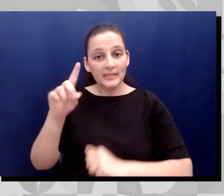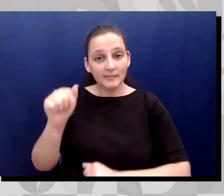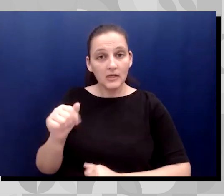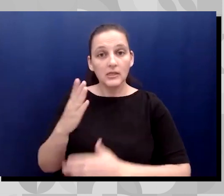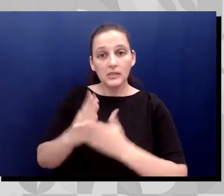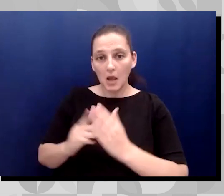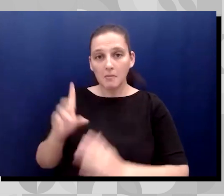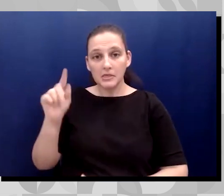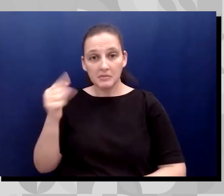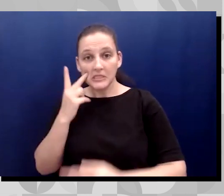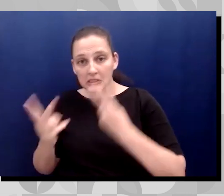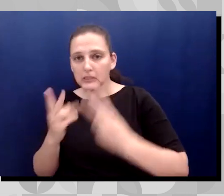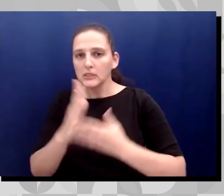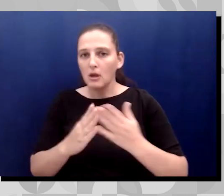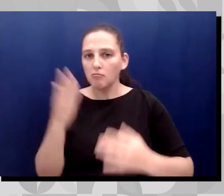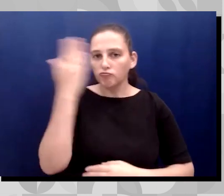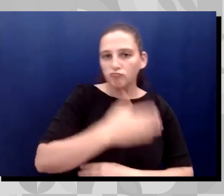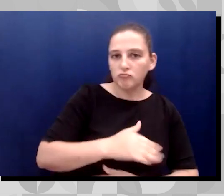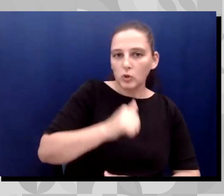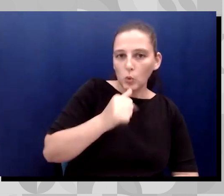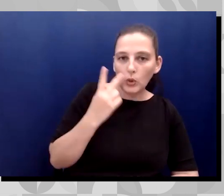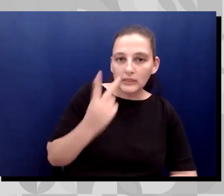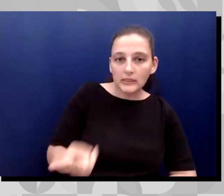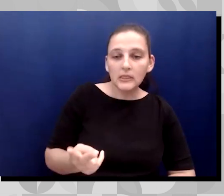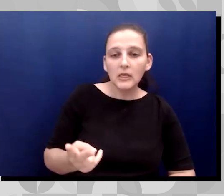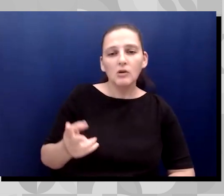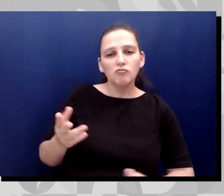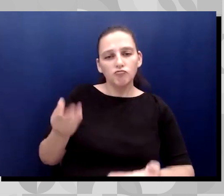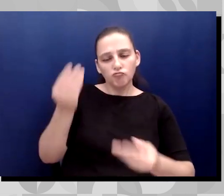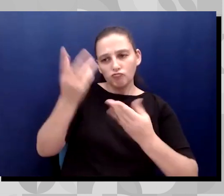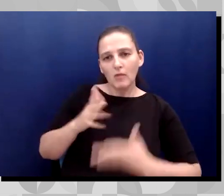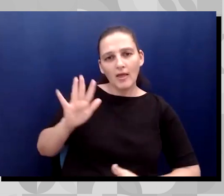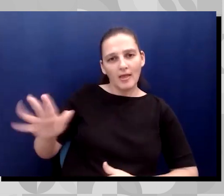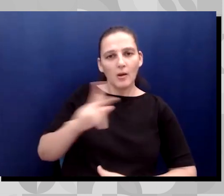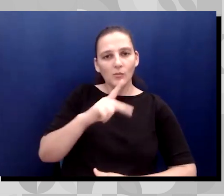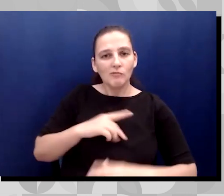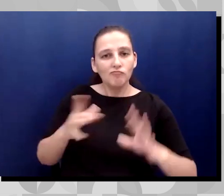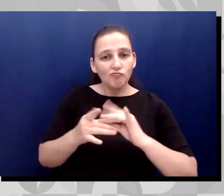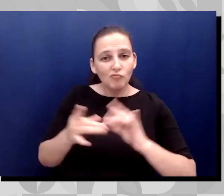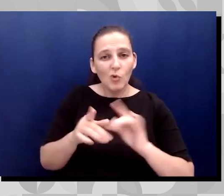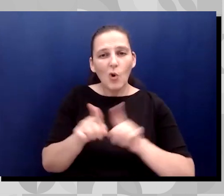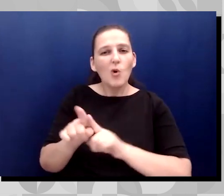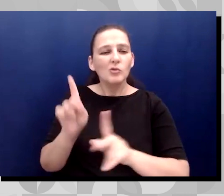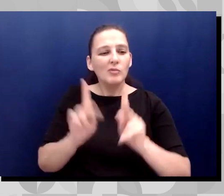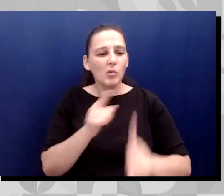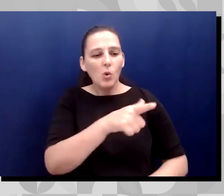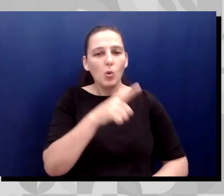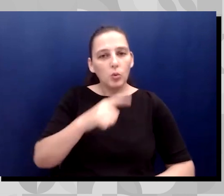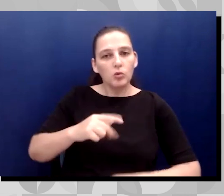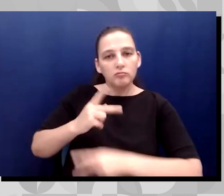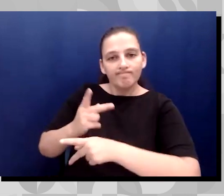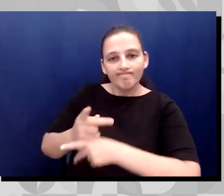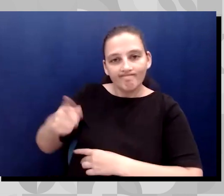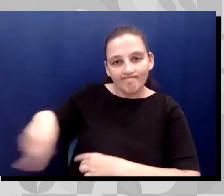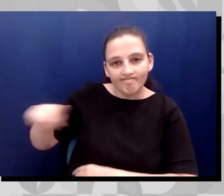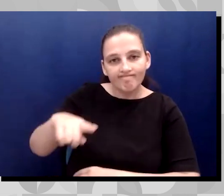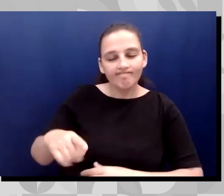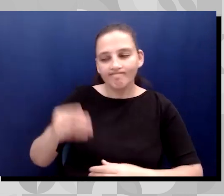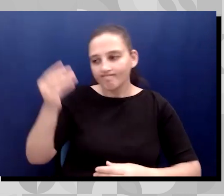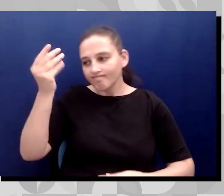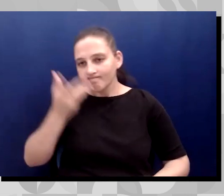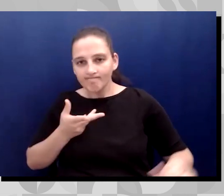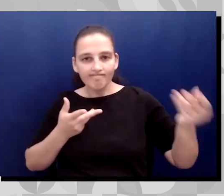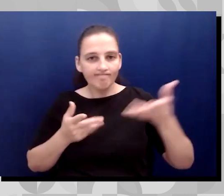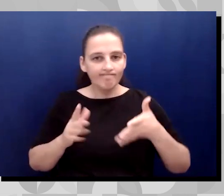and the space to share their personal stories, as well as those who have acted in caregiving roles to share their experiences, and as